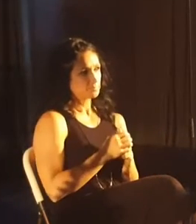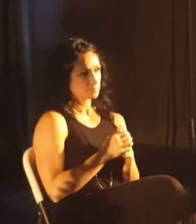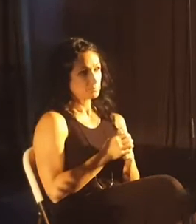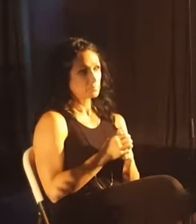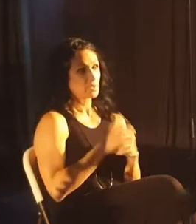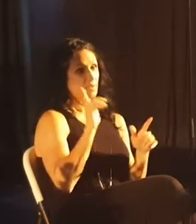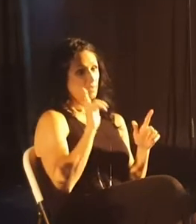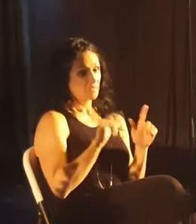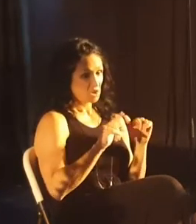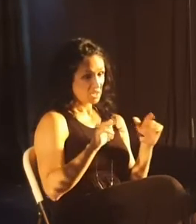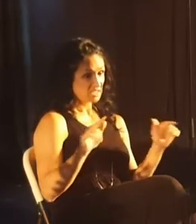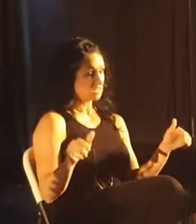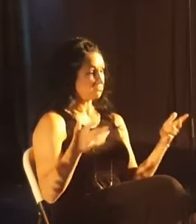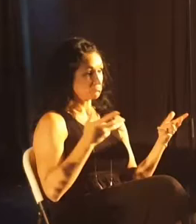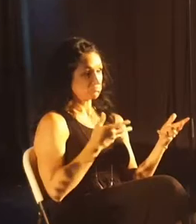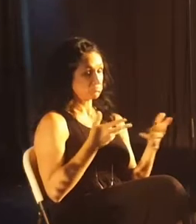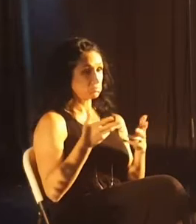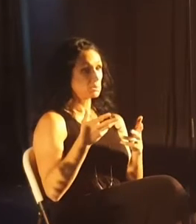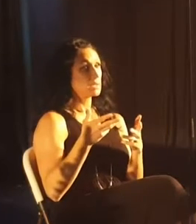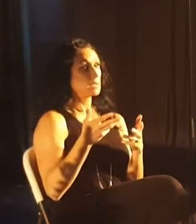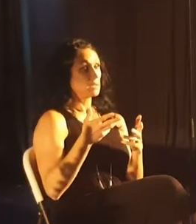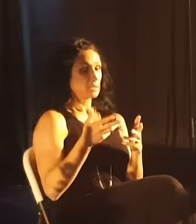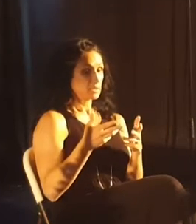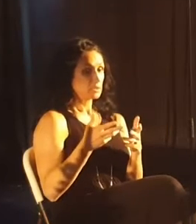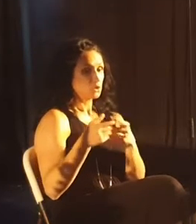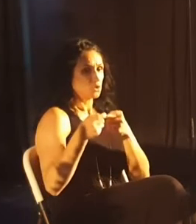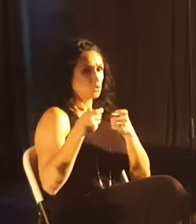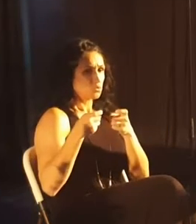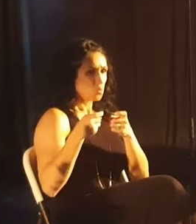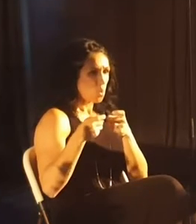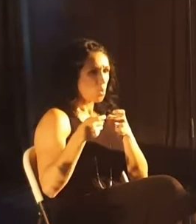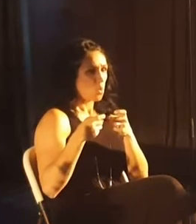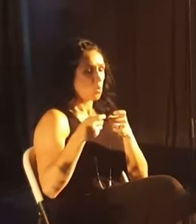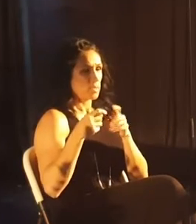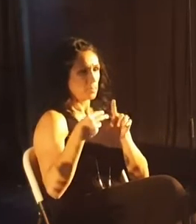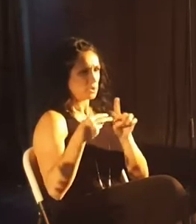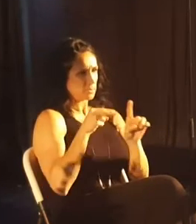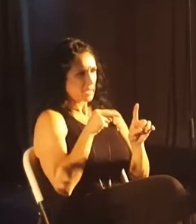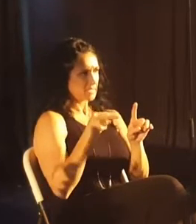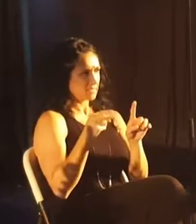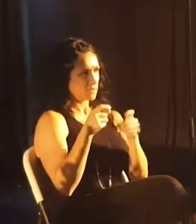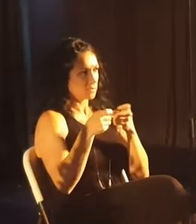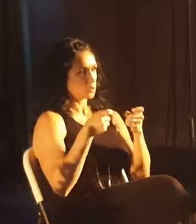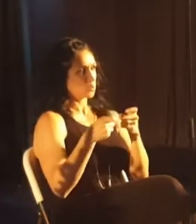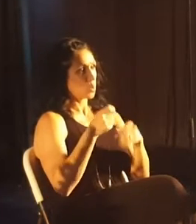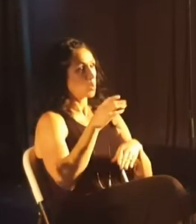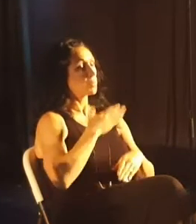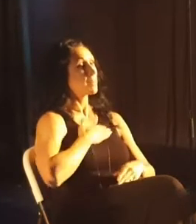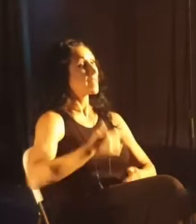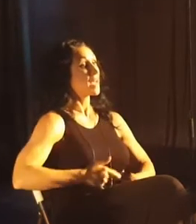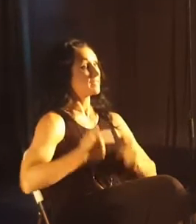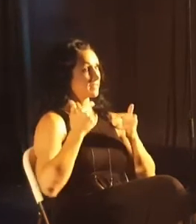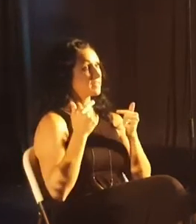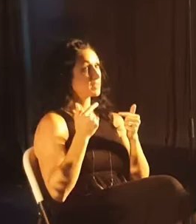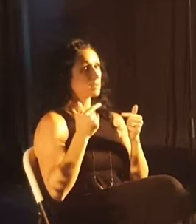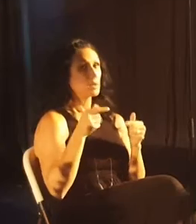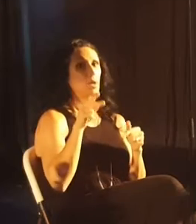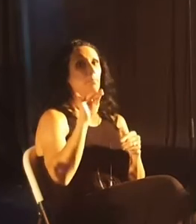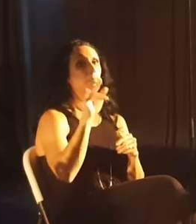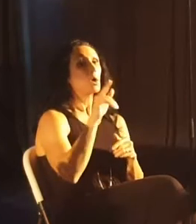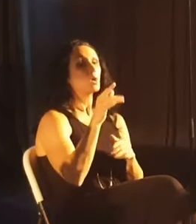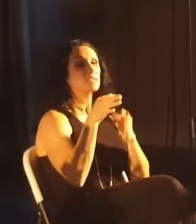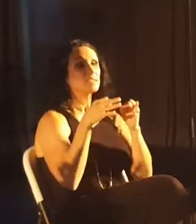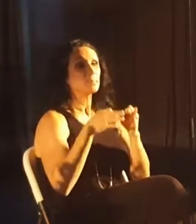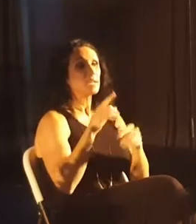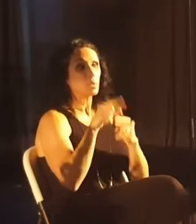There are all kinds of things that I allow to sit in that seat of supremacy in my life. And what Paul is saying is when